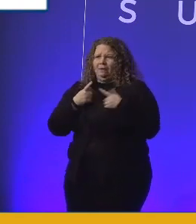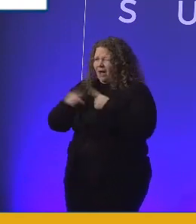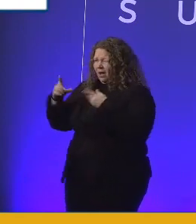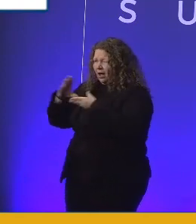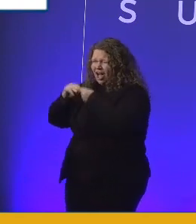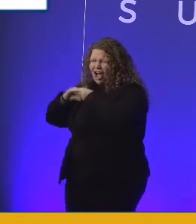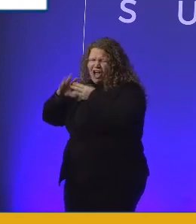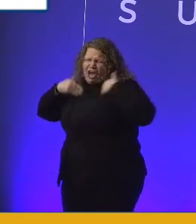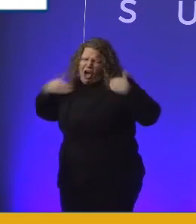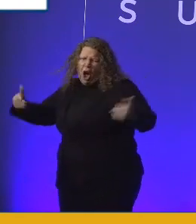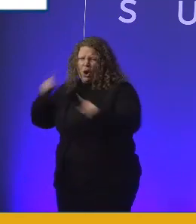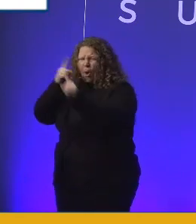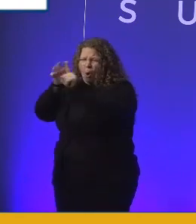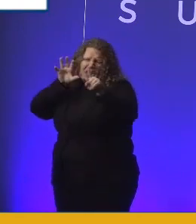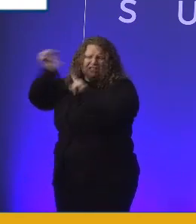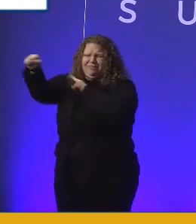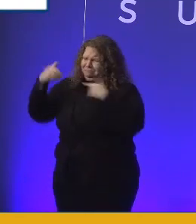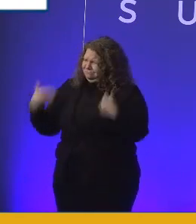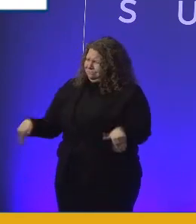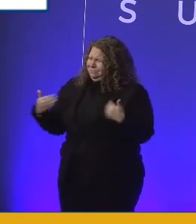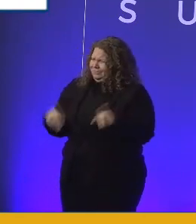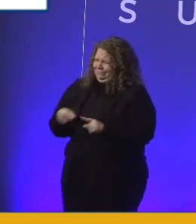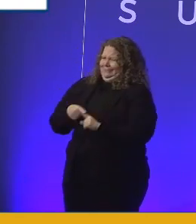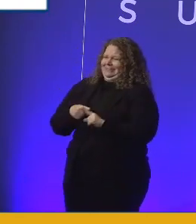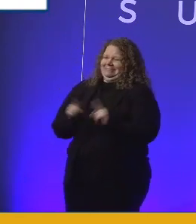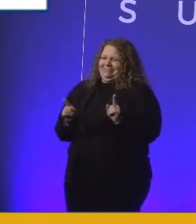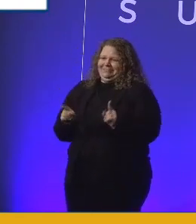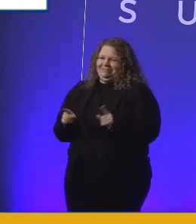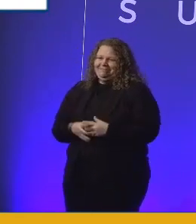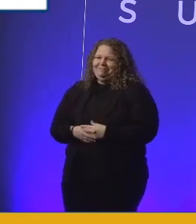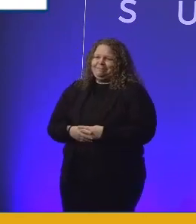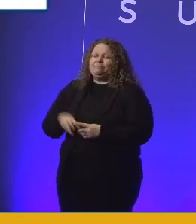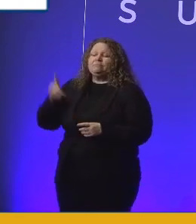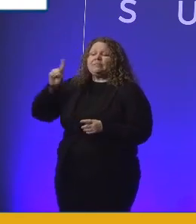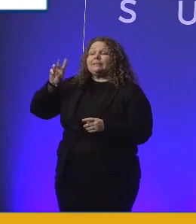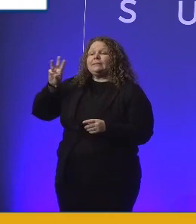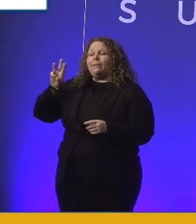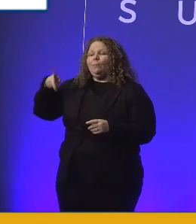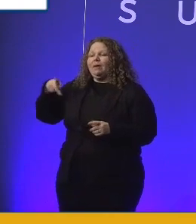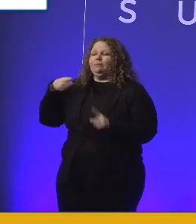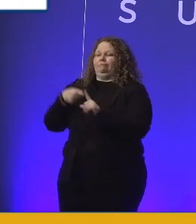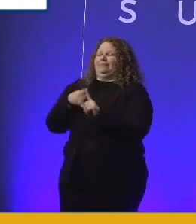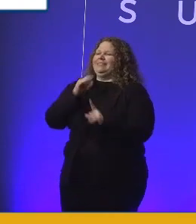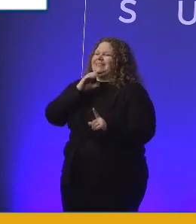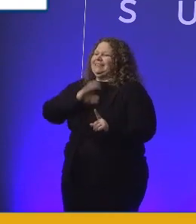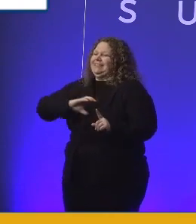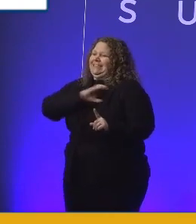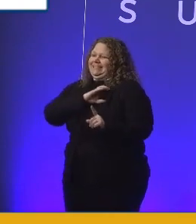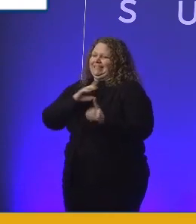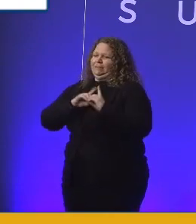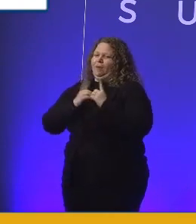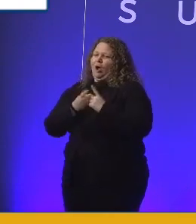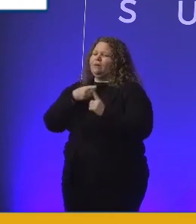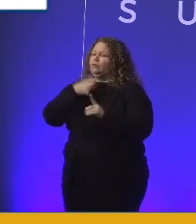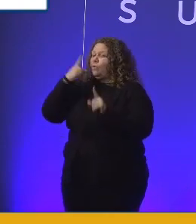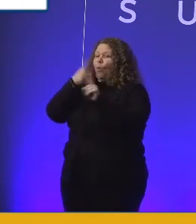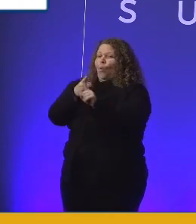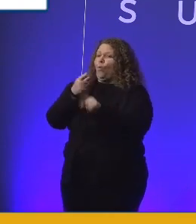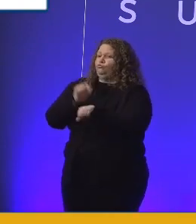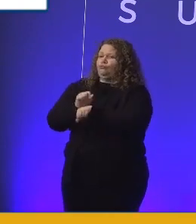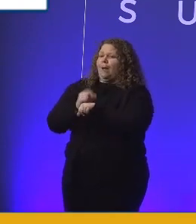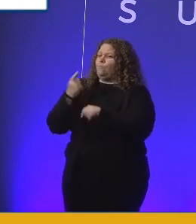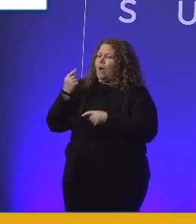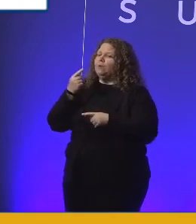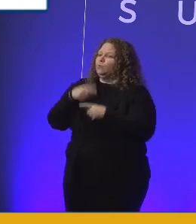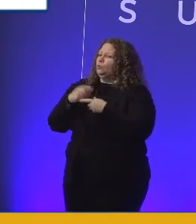DWP is the citizen department that makes sure that people with disabilities are included. It has things to say to the